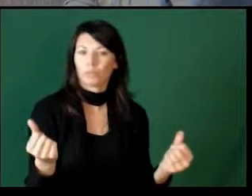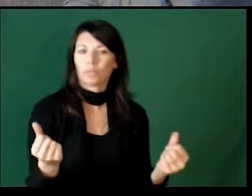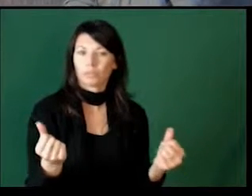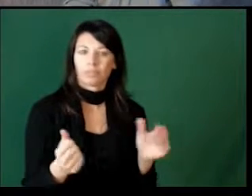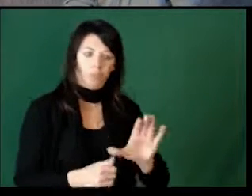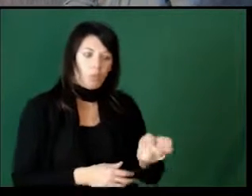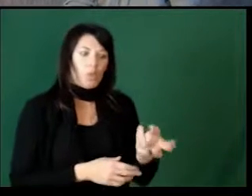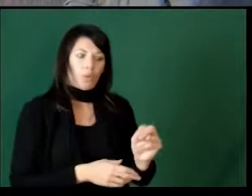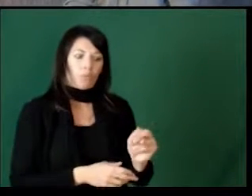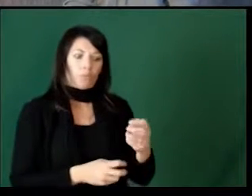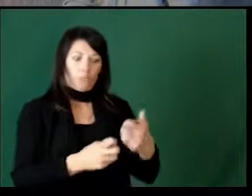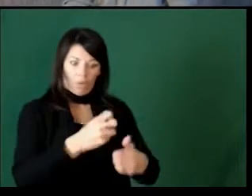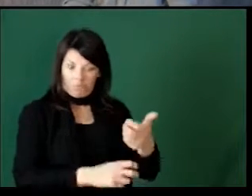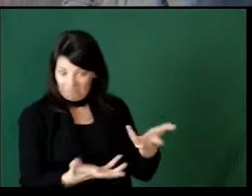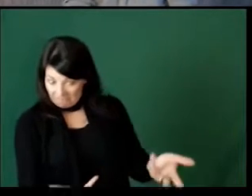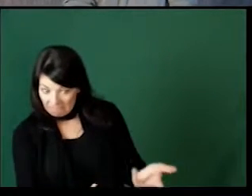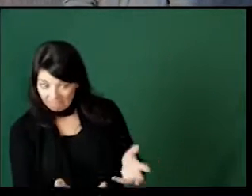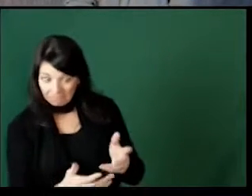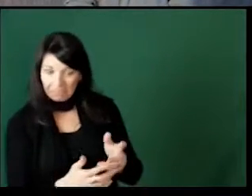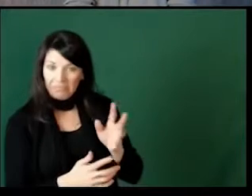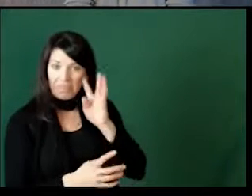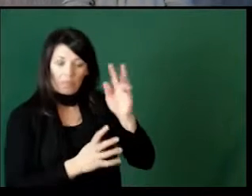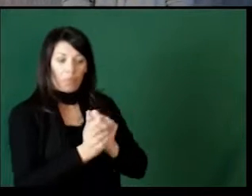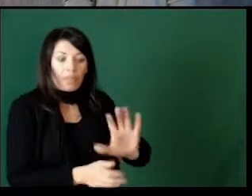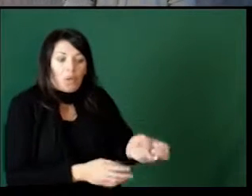sorry. Solutions to their own problems.